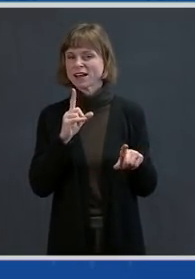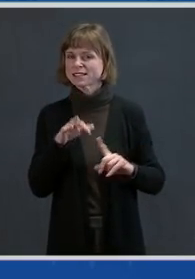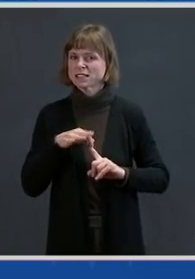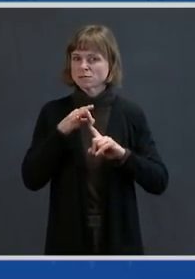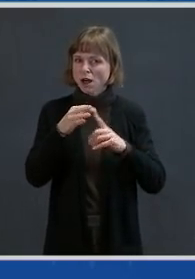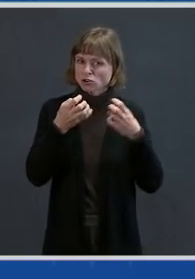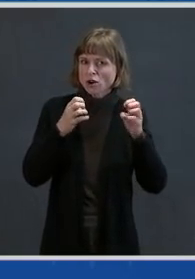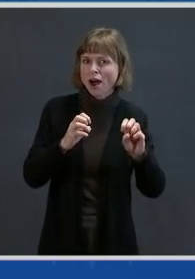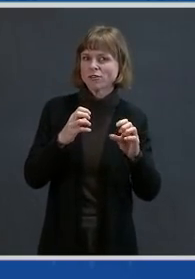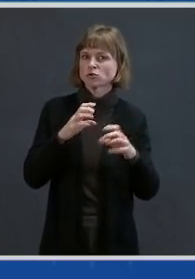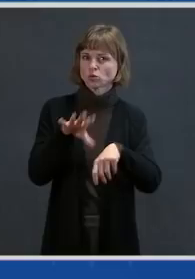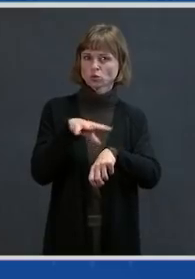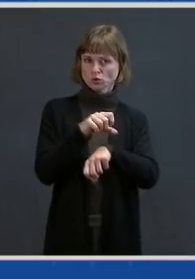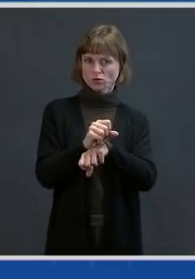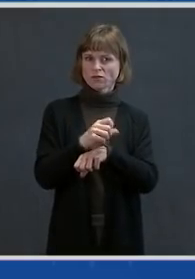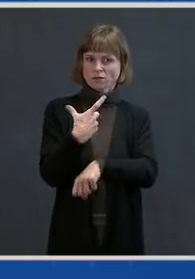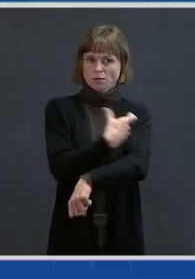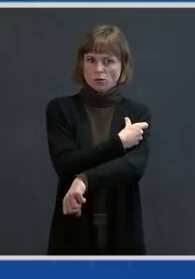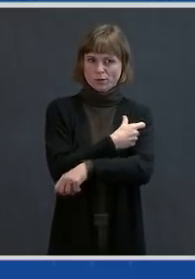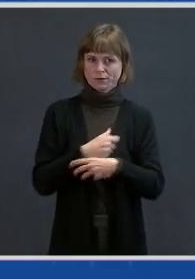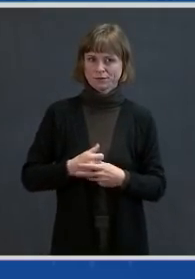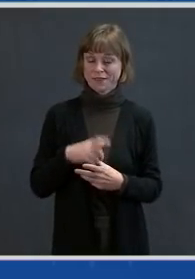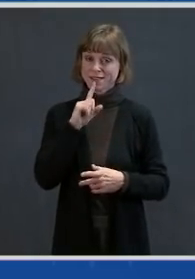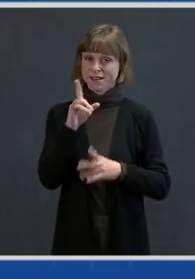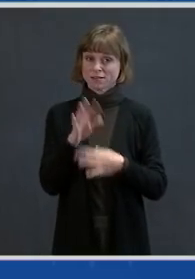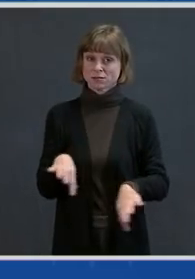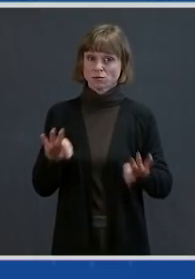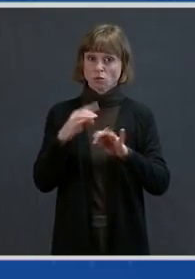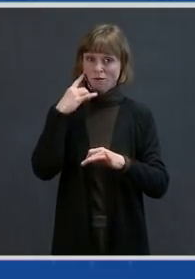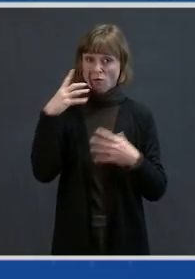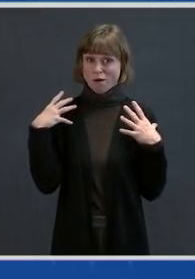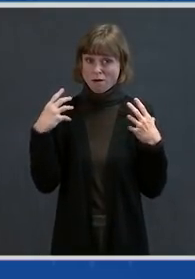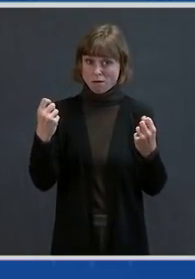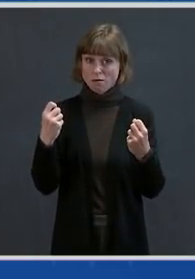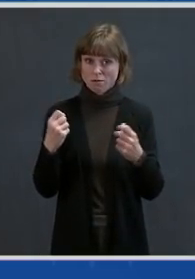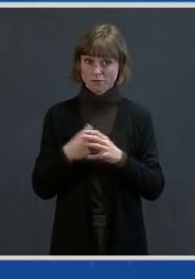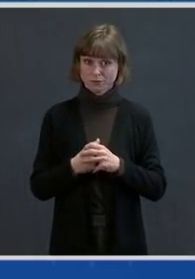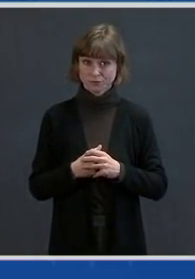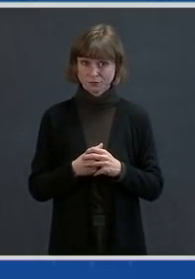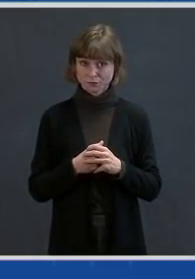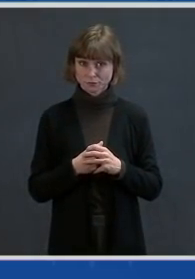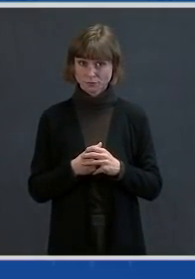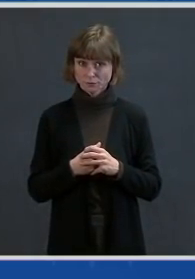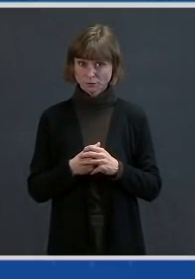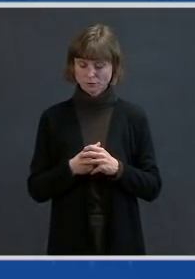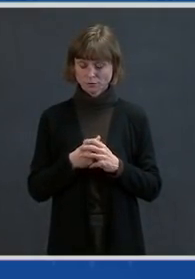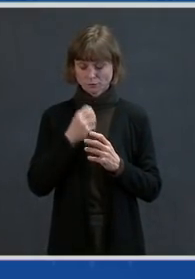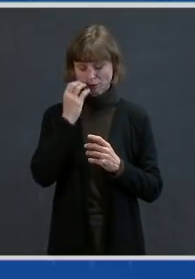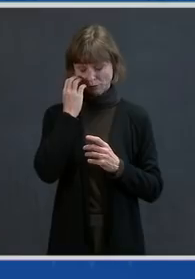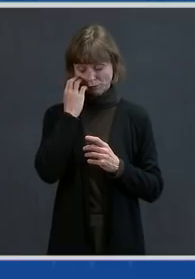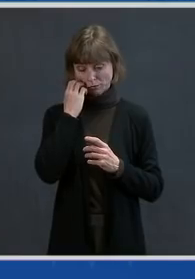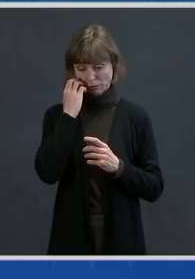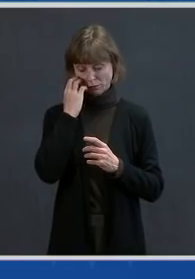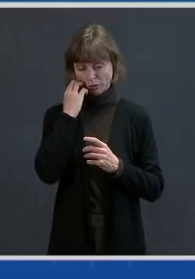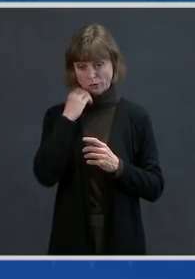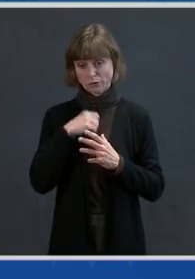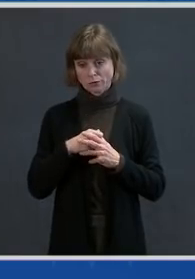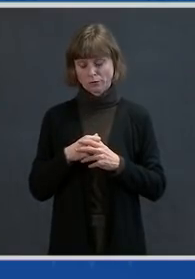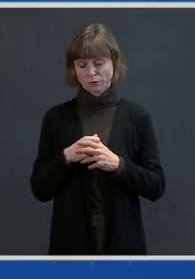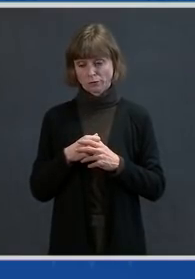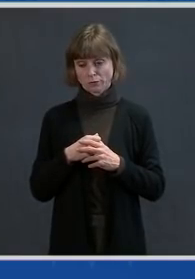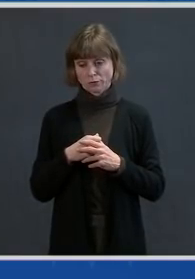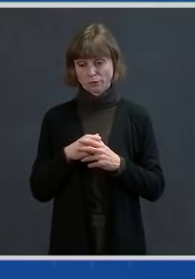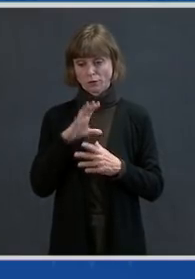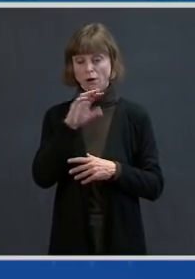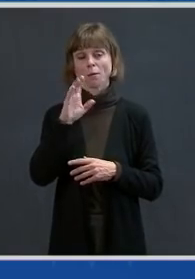This is critical to health equity. The utility company Avangrid has committed to include more to